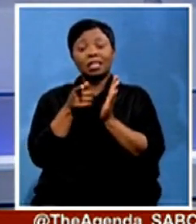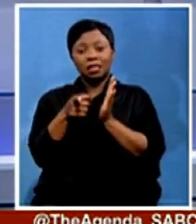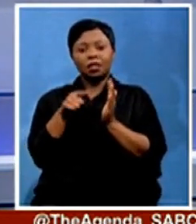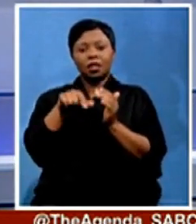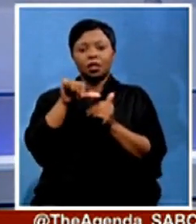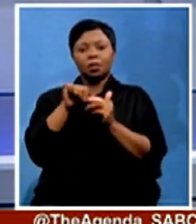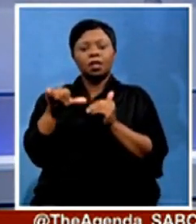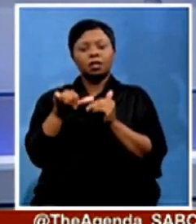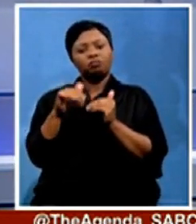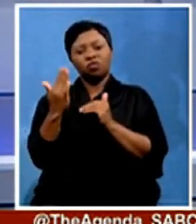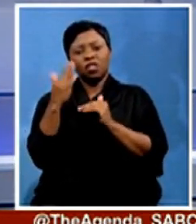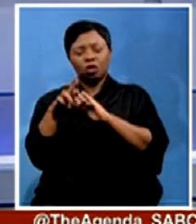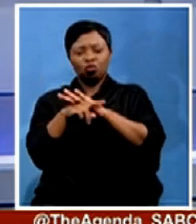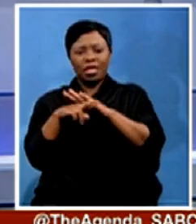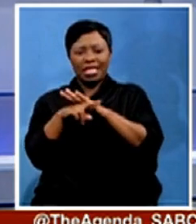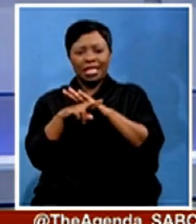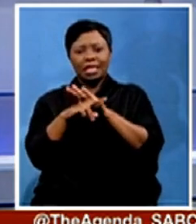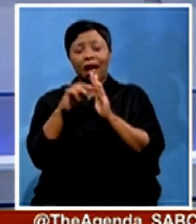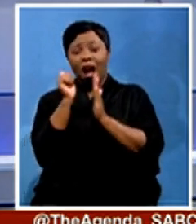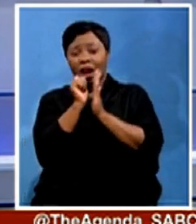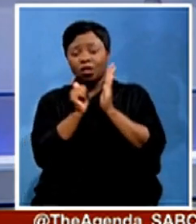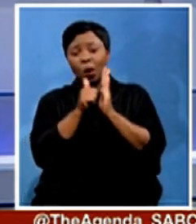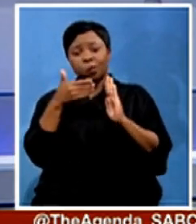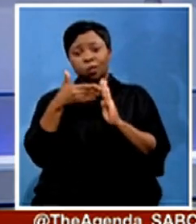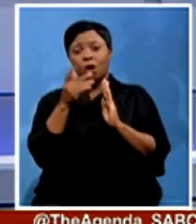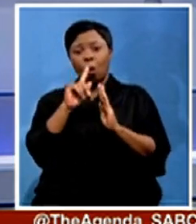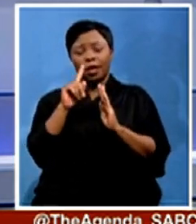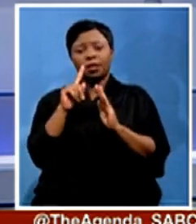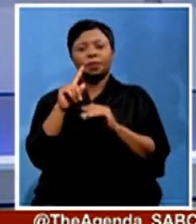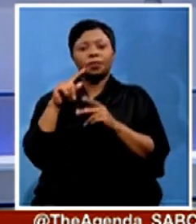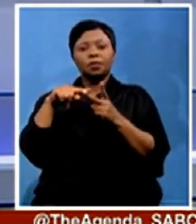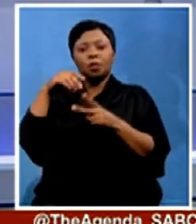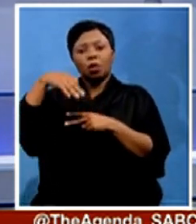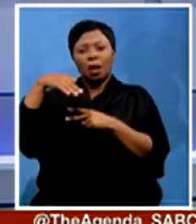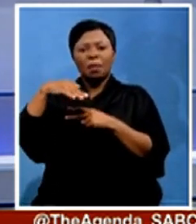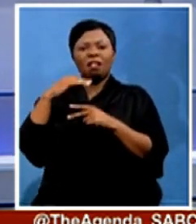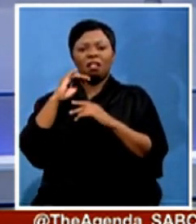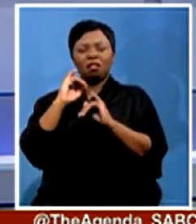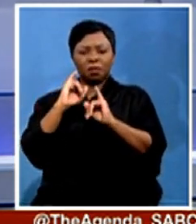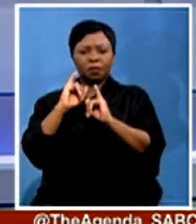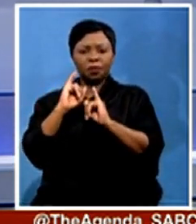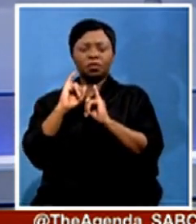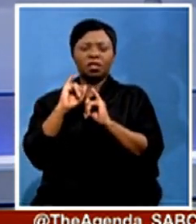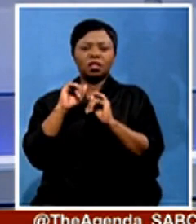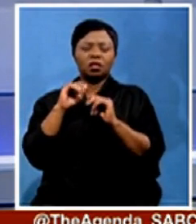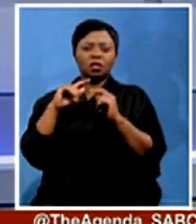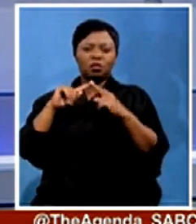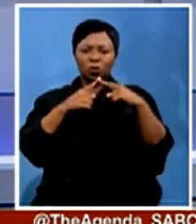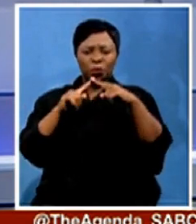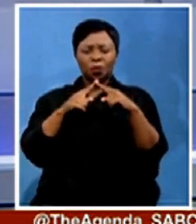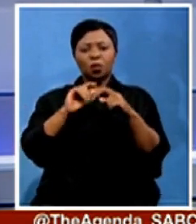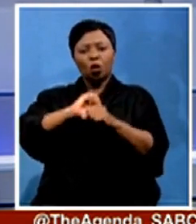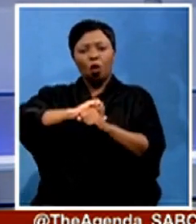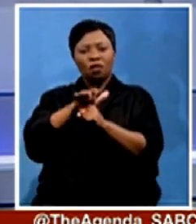agenda was the Mozambique's struggle with terrorism and the region's response to the COVID-19 pandemic. To tell us more about the